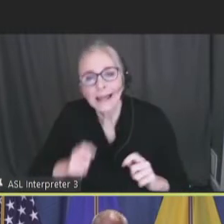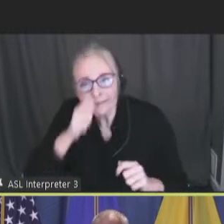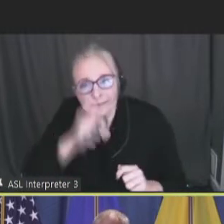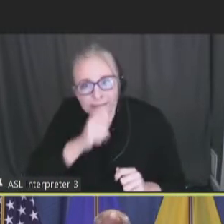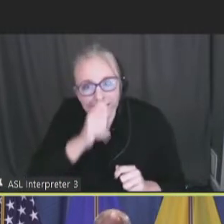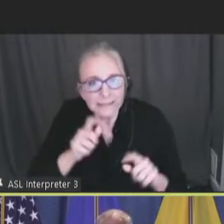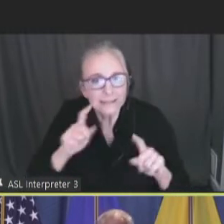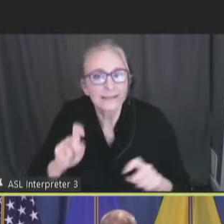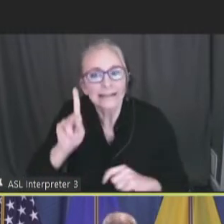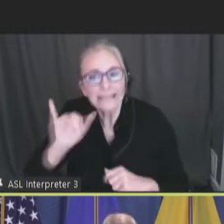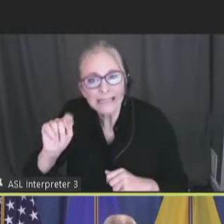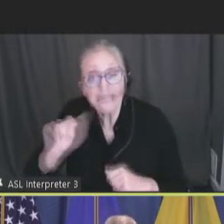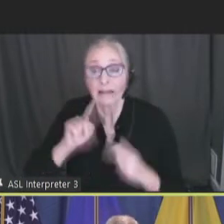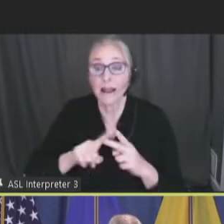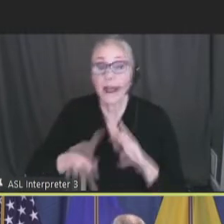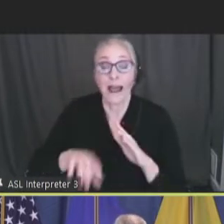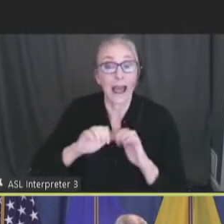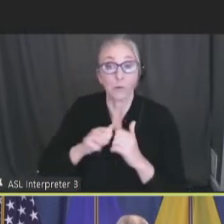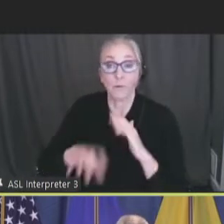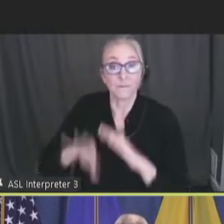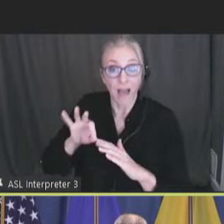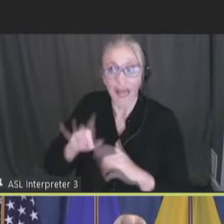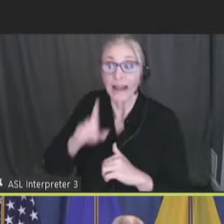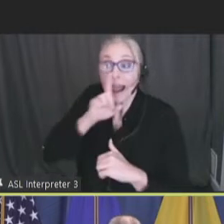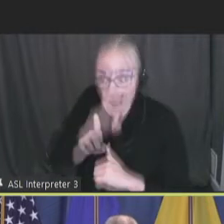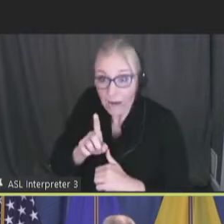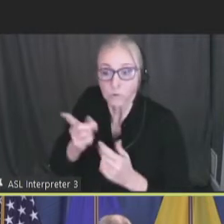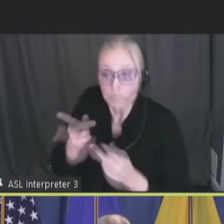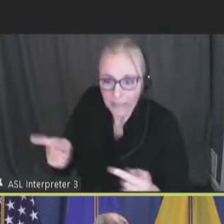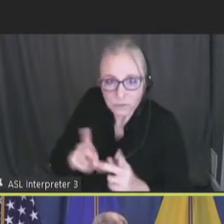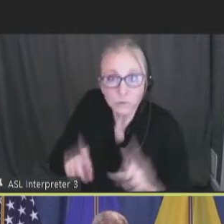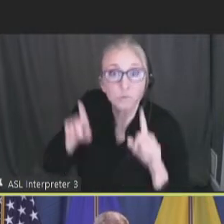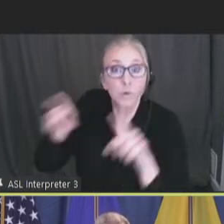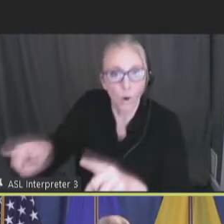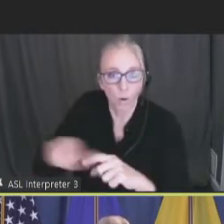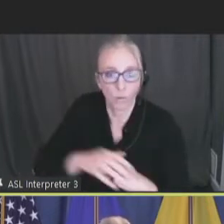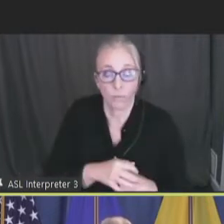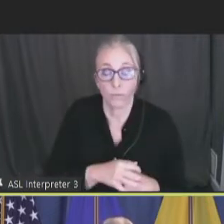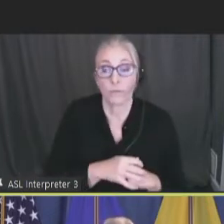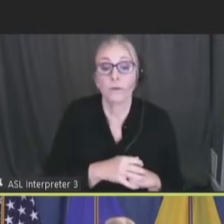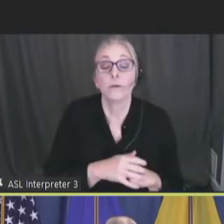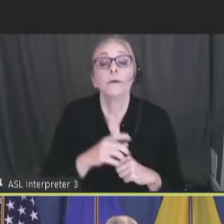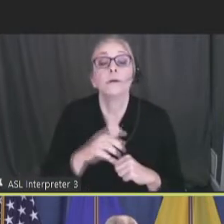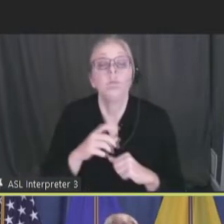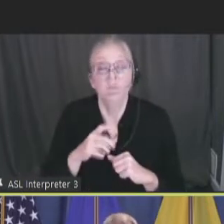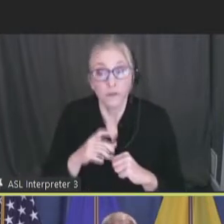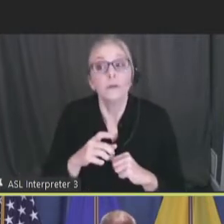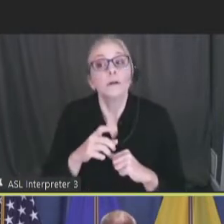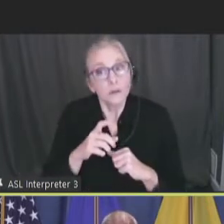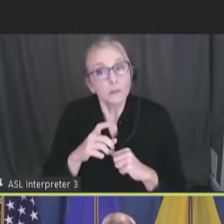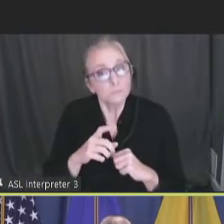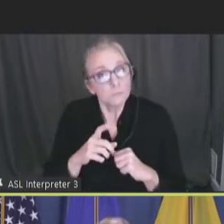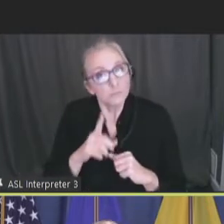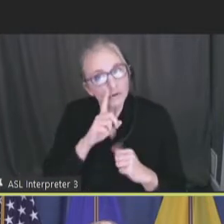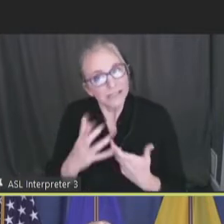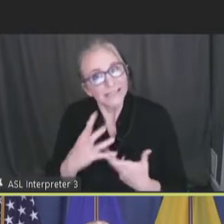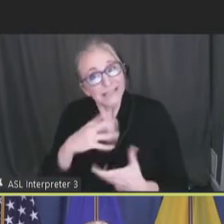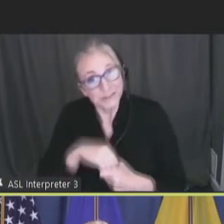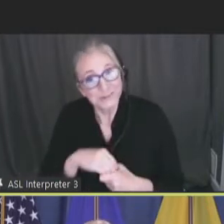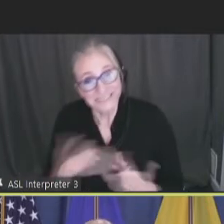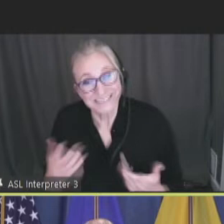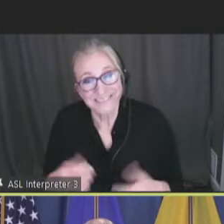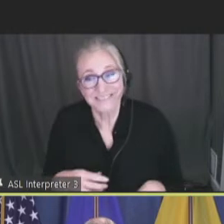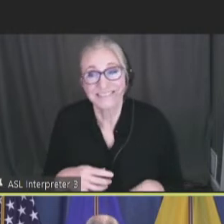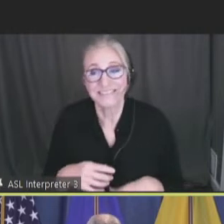how to find on the ground providers. We were quite inclusive of